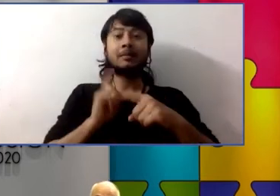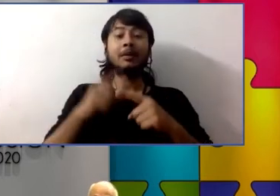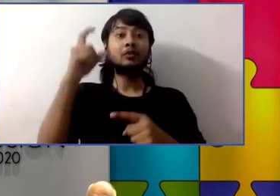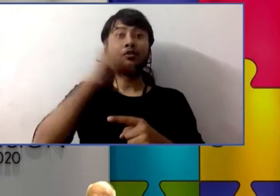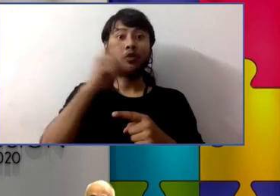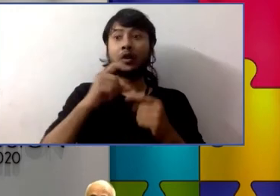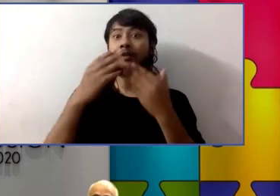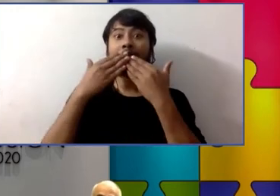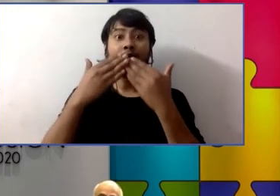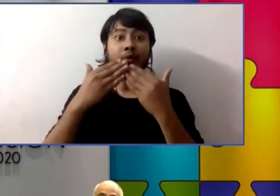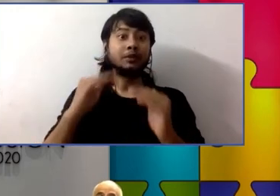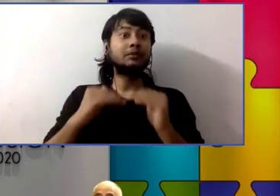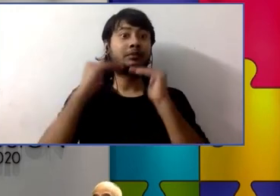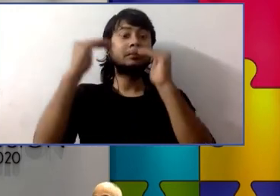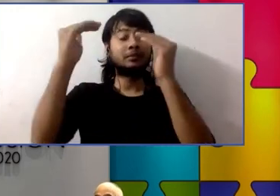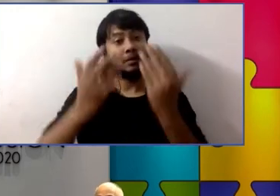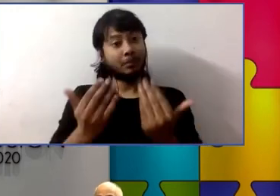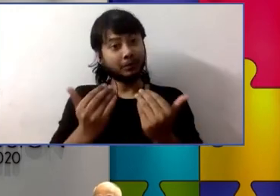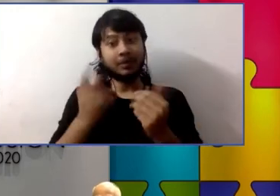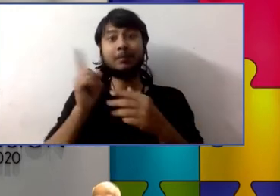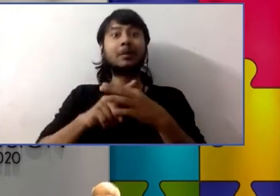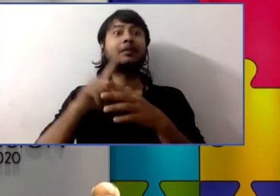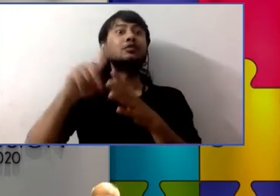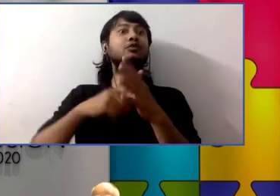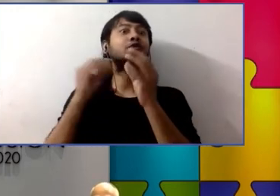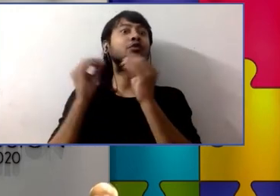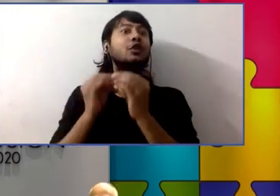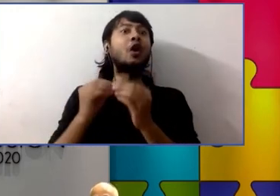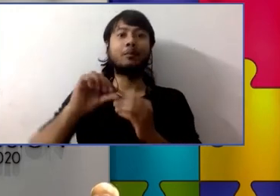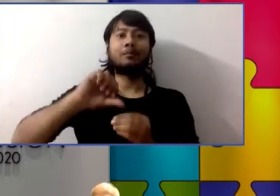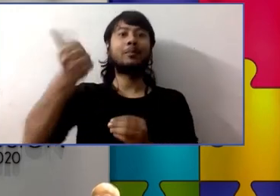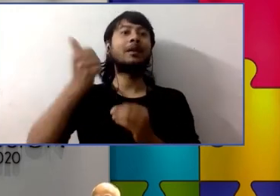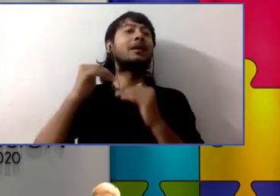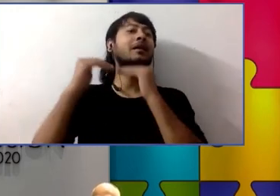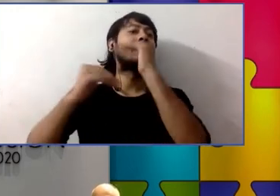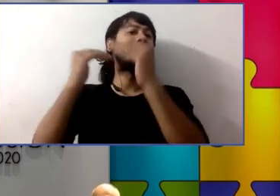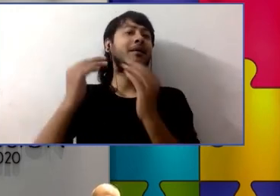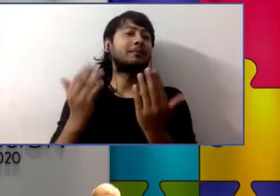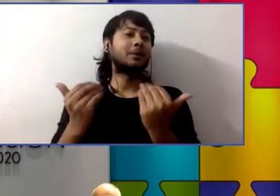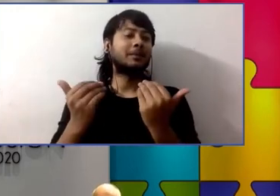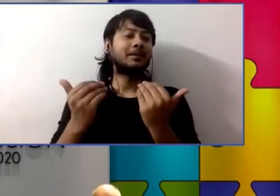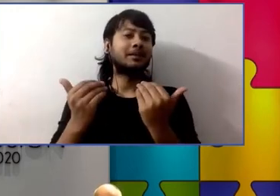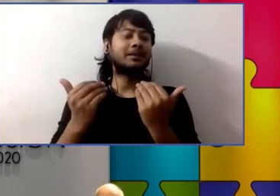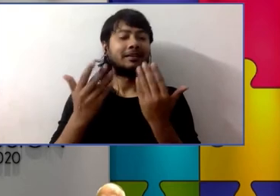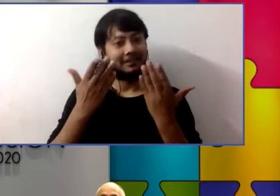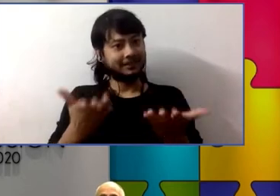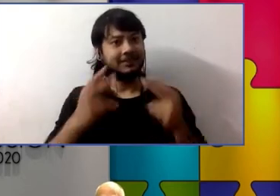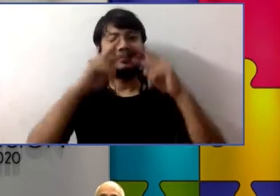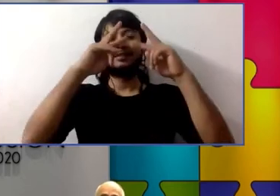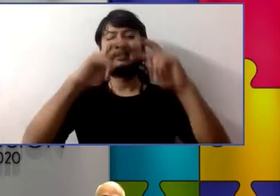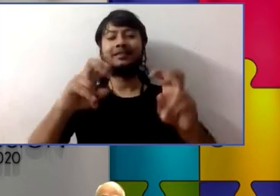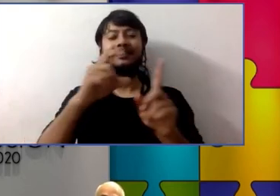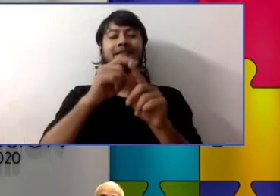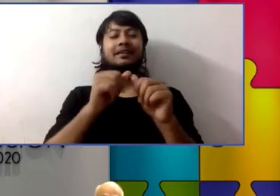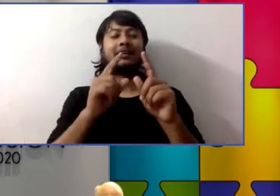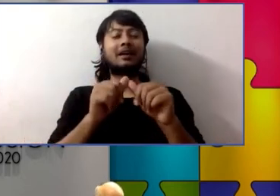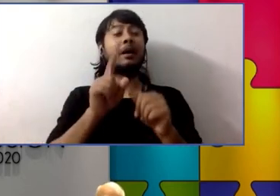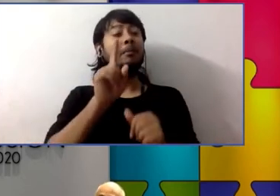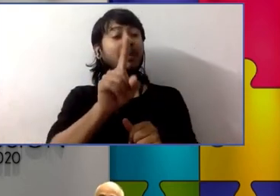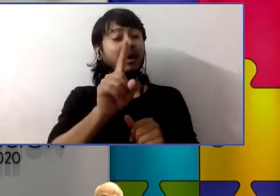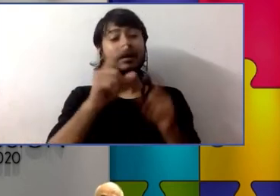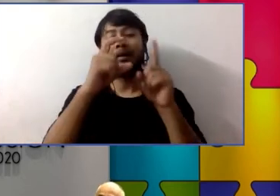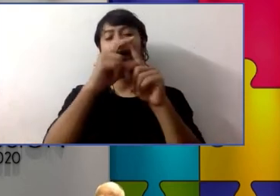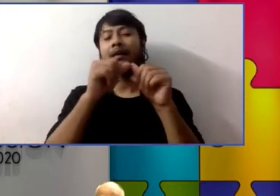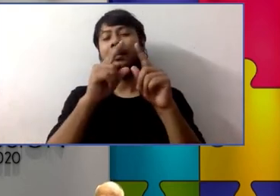adults so samuel is actually representative of the research but unfortunately the research also shows tremendous segregation in